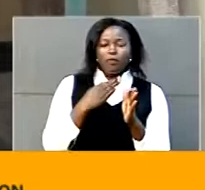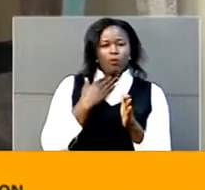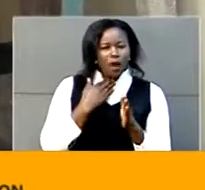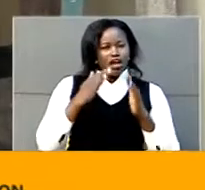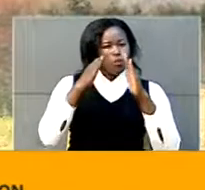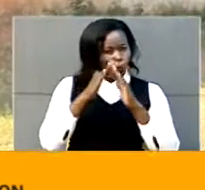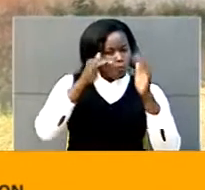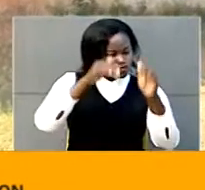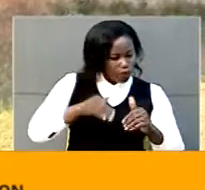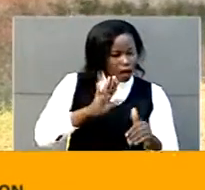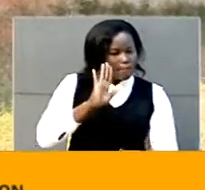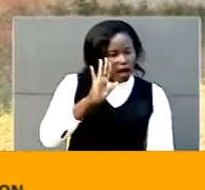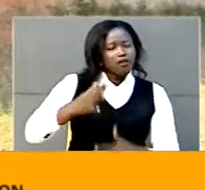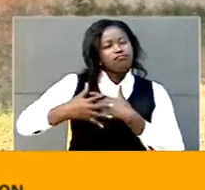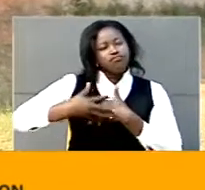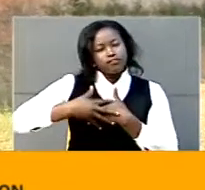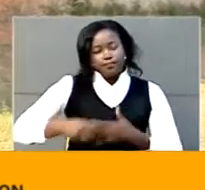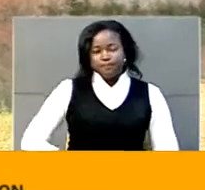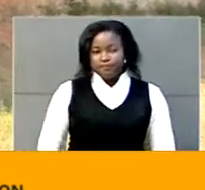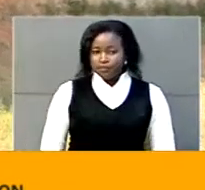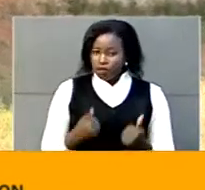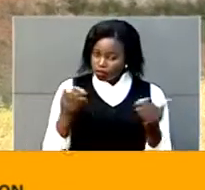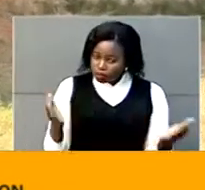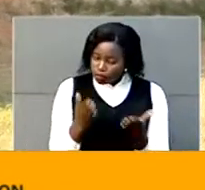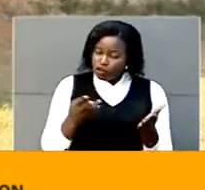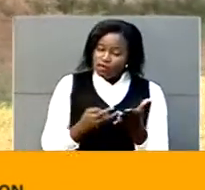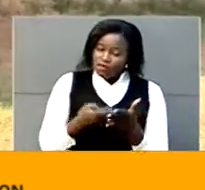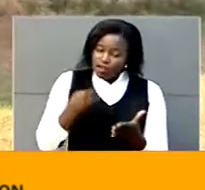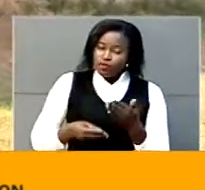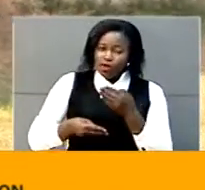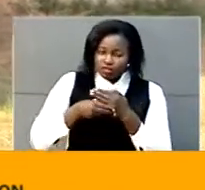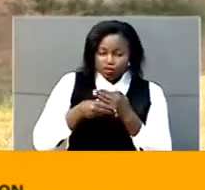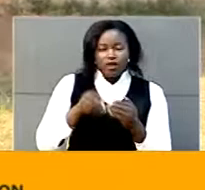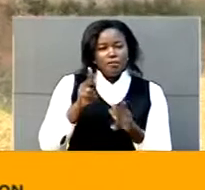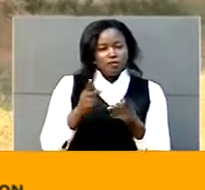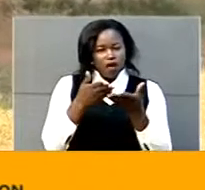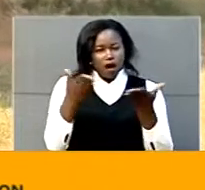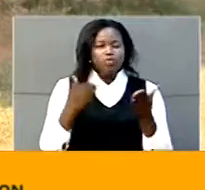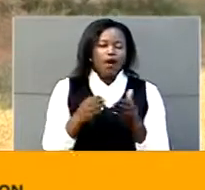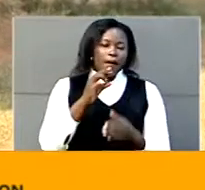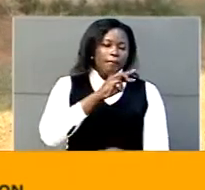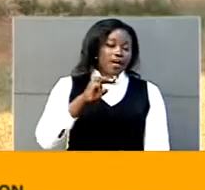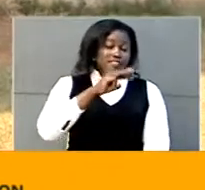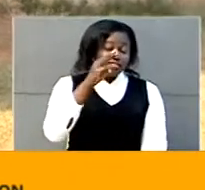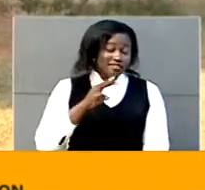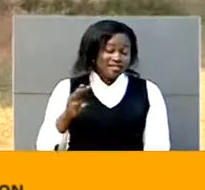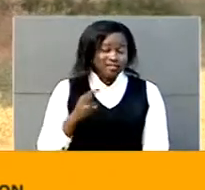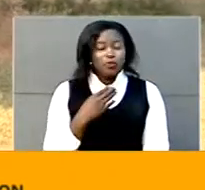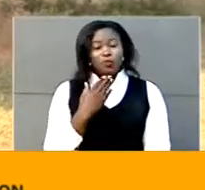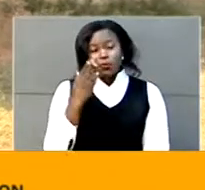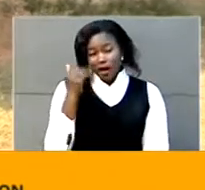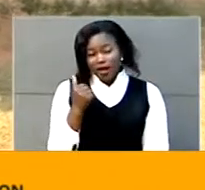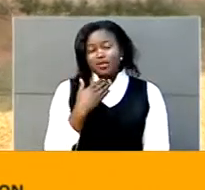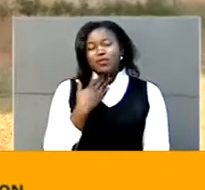production it is trying to promote value addition among the district of machine to see that their incomes